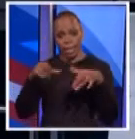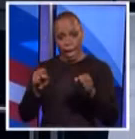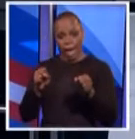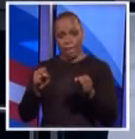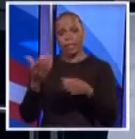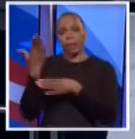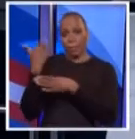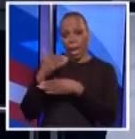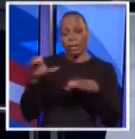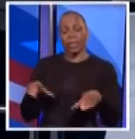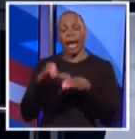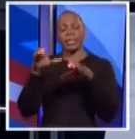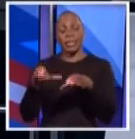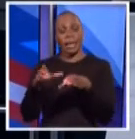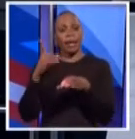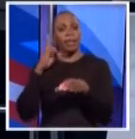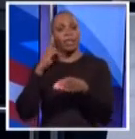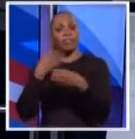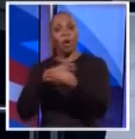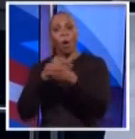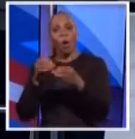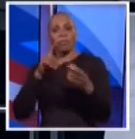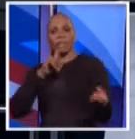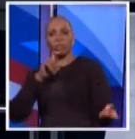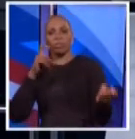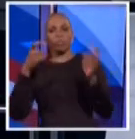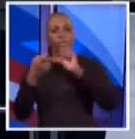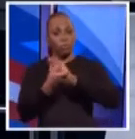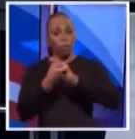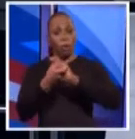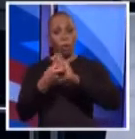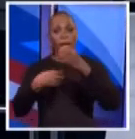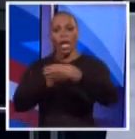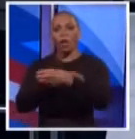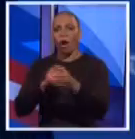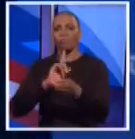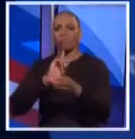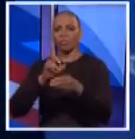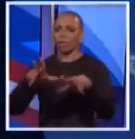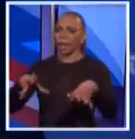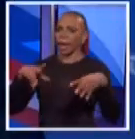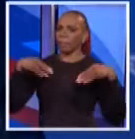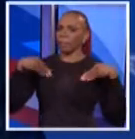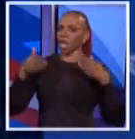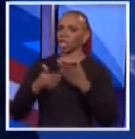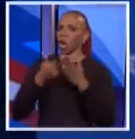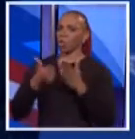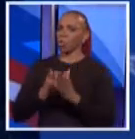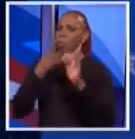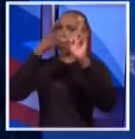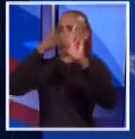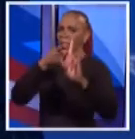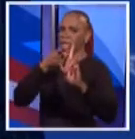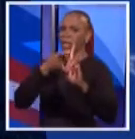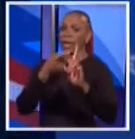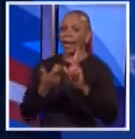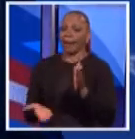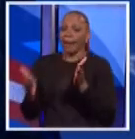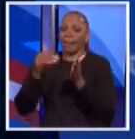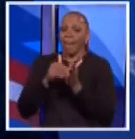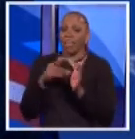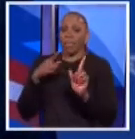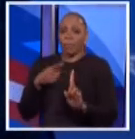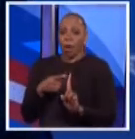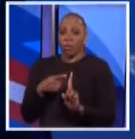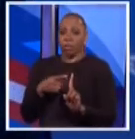think if people look at one office that was transformed, one office that actually embraced a new mission, one office that redefined its purpose, it the